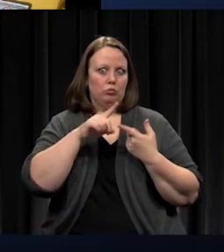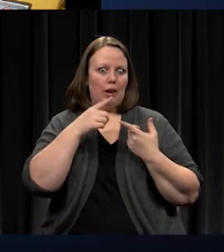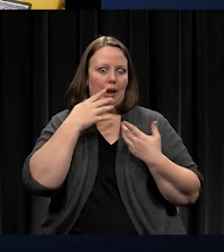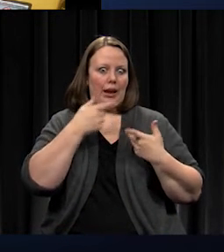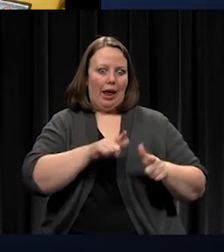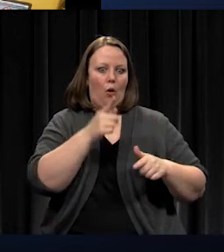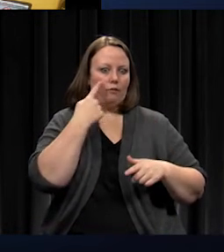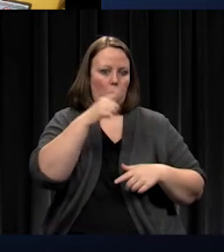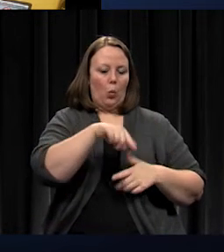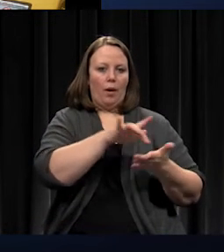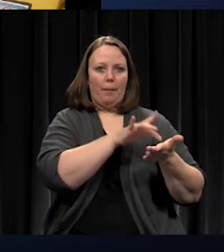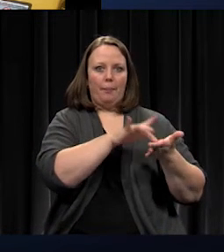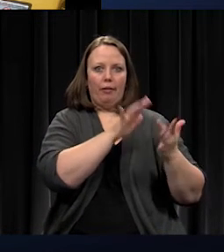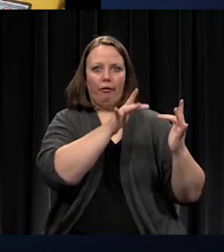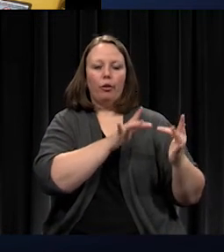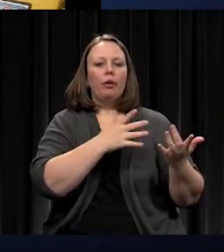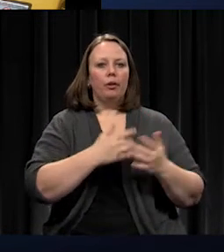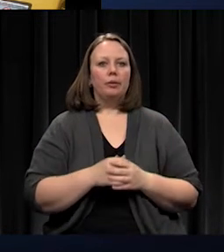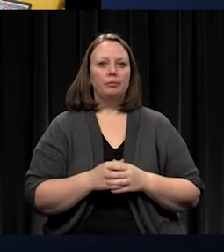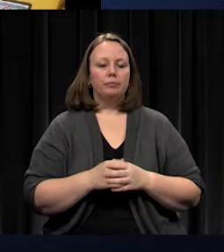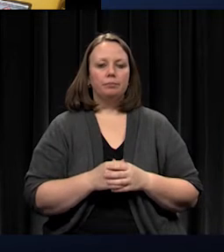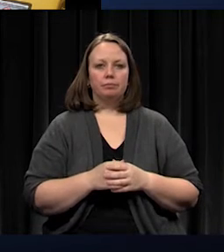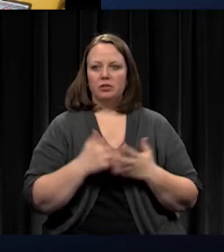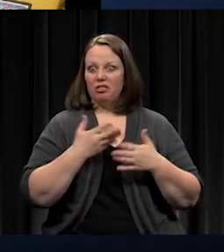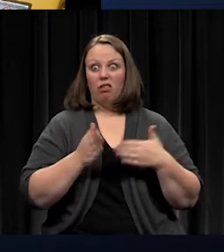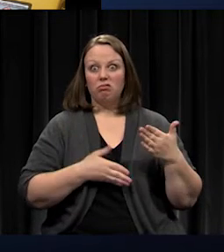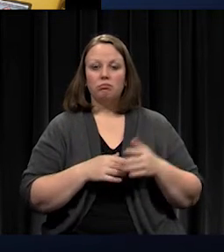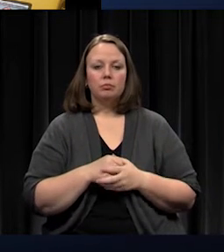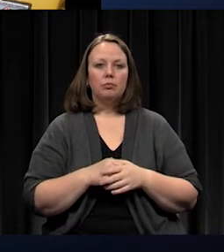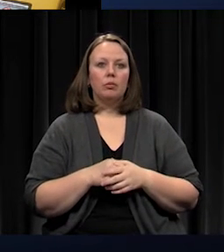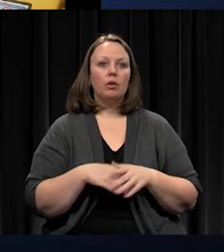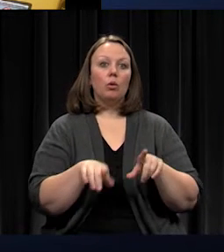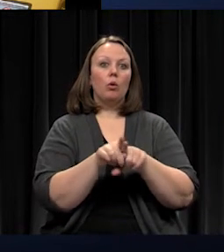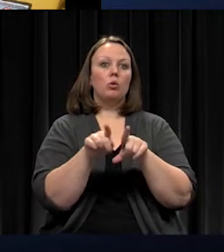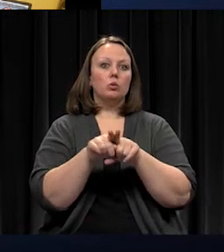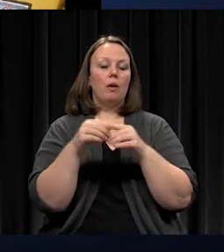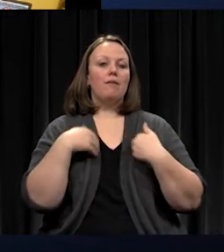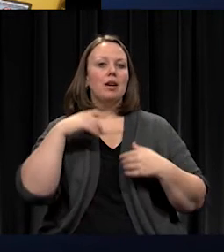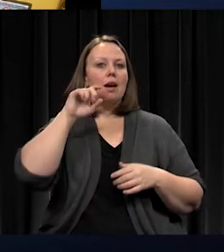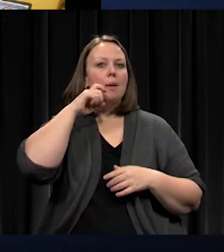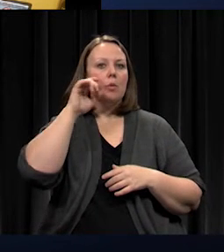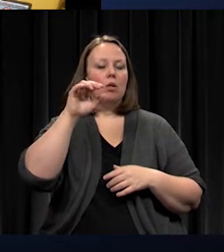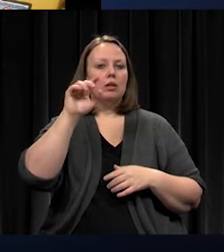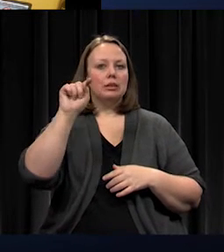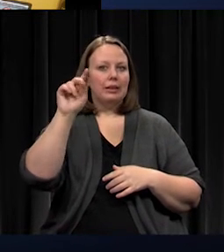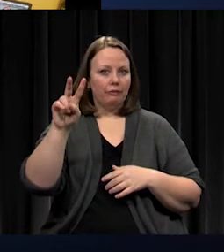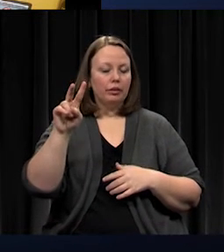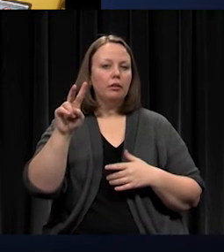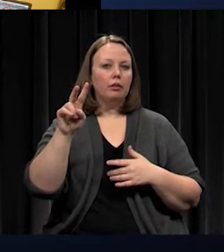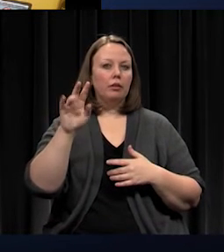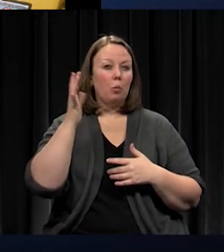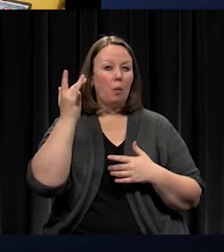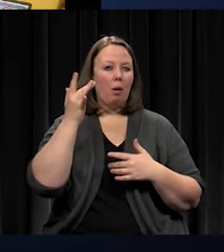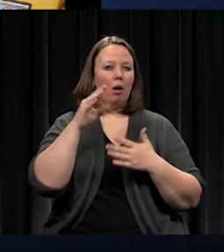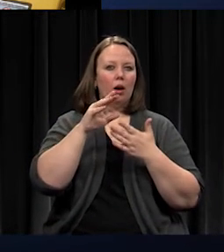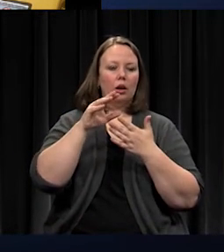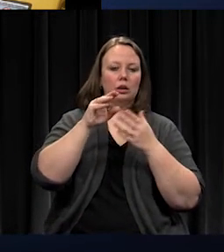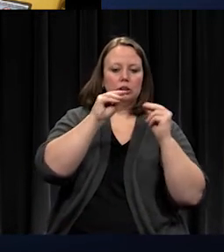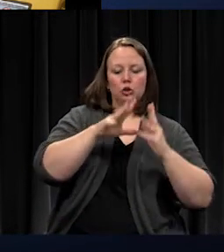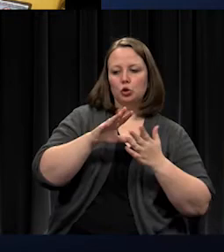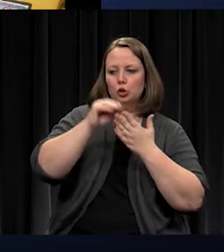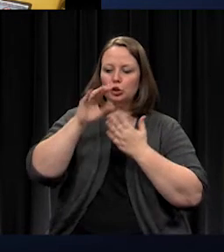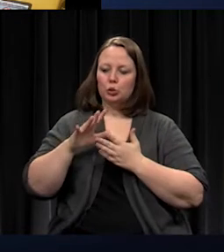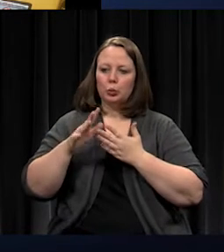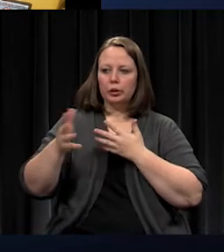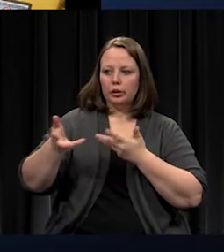our digital classrooms, added Apple TV to help with the iPads, the teachers and students exchanging information